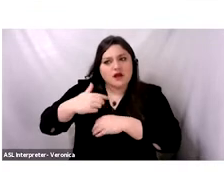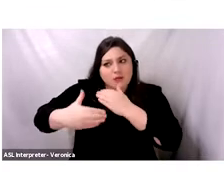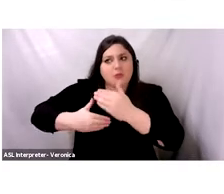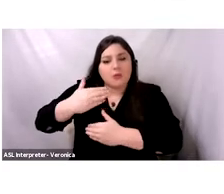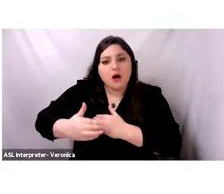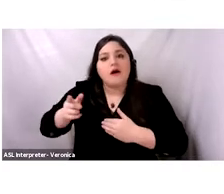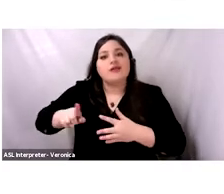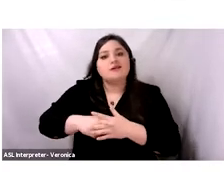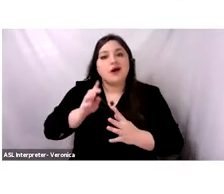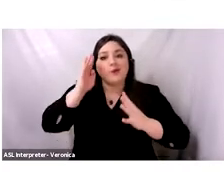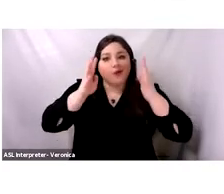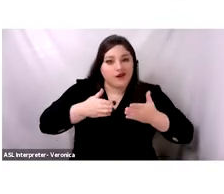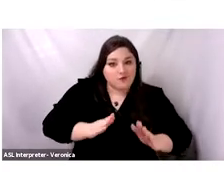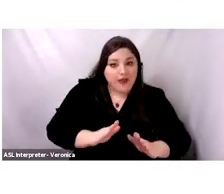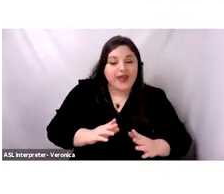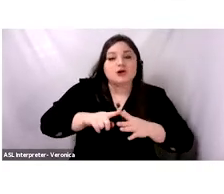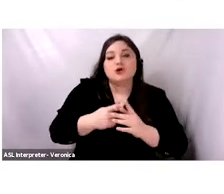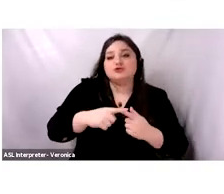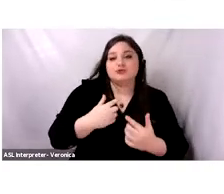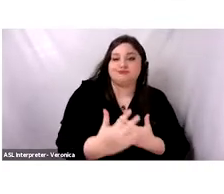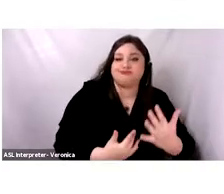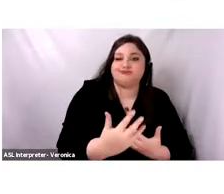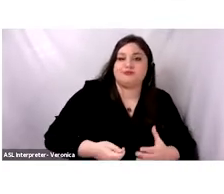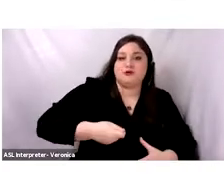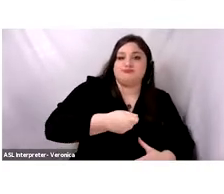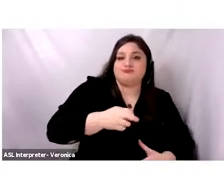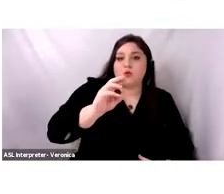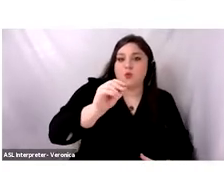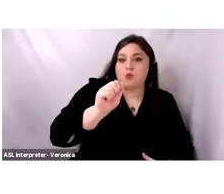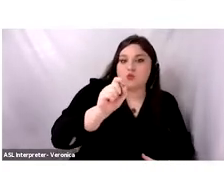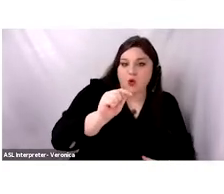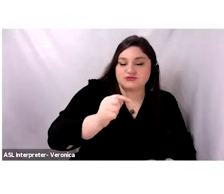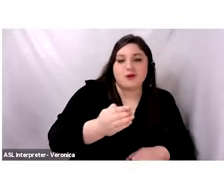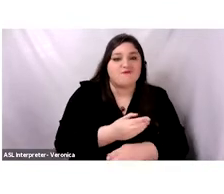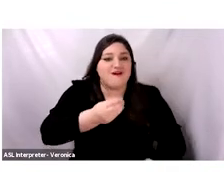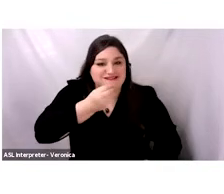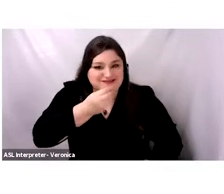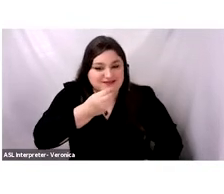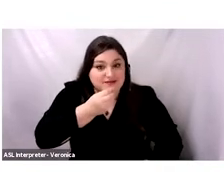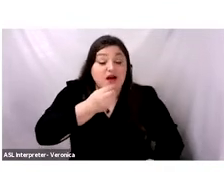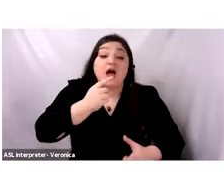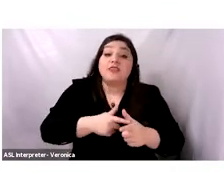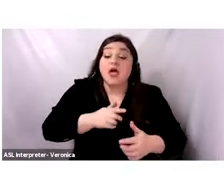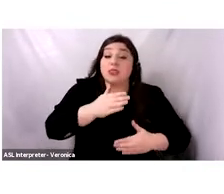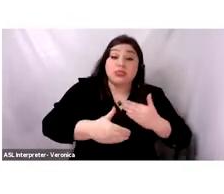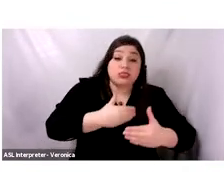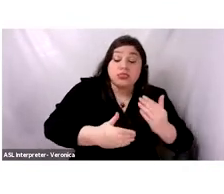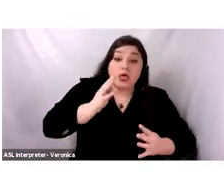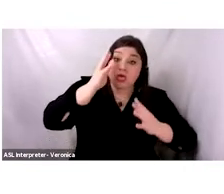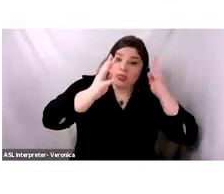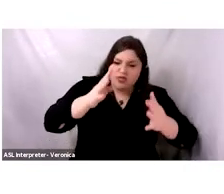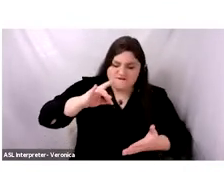and eating them. Then they discovered that if they crush the grains using a